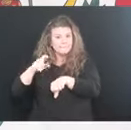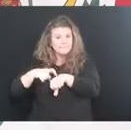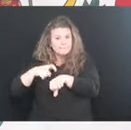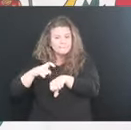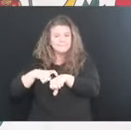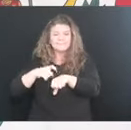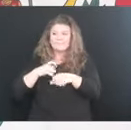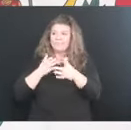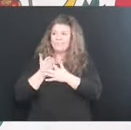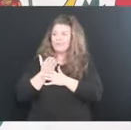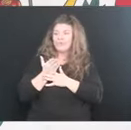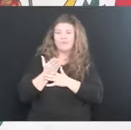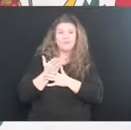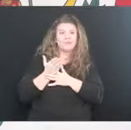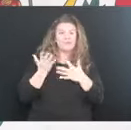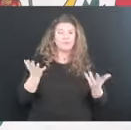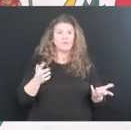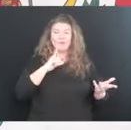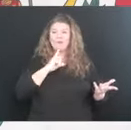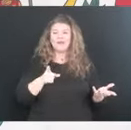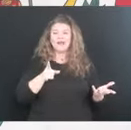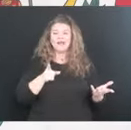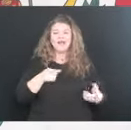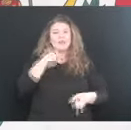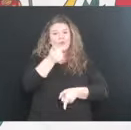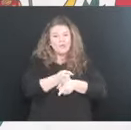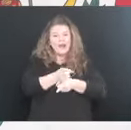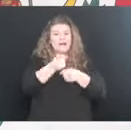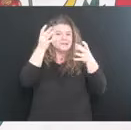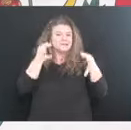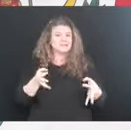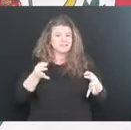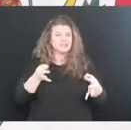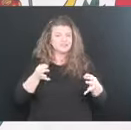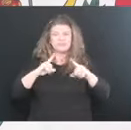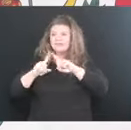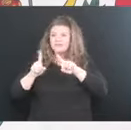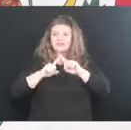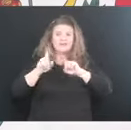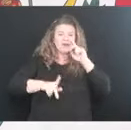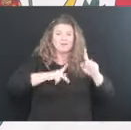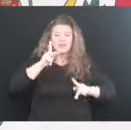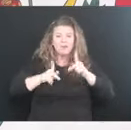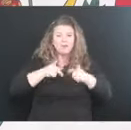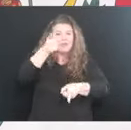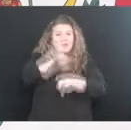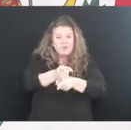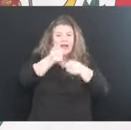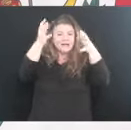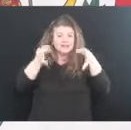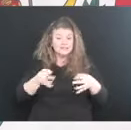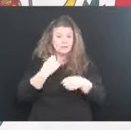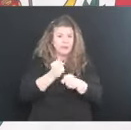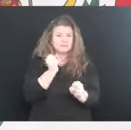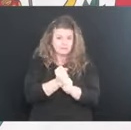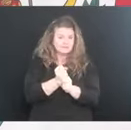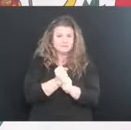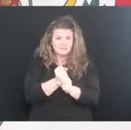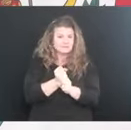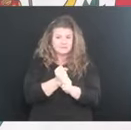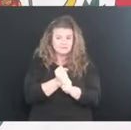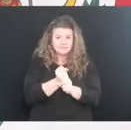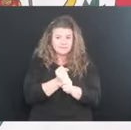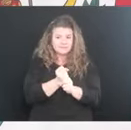know, through, through really the right decisions from lots and lots of folks, the right decisions were made, the right